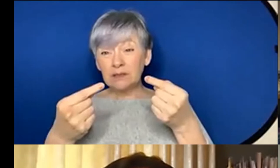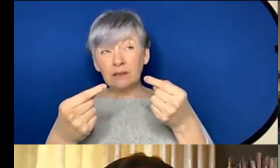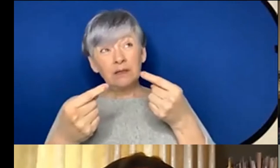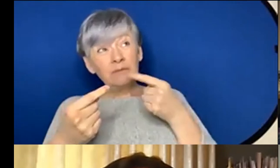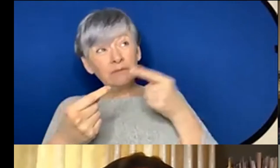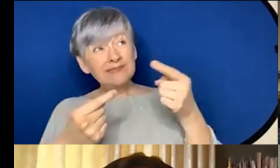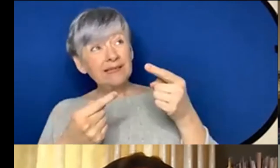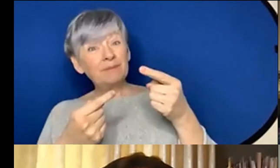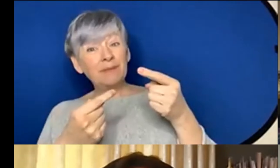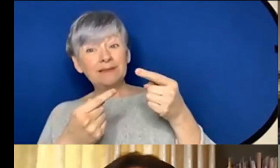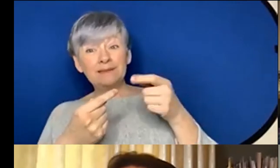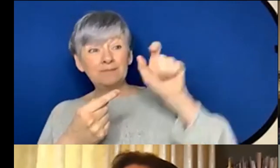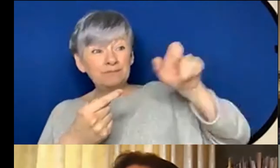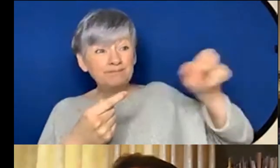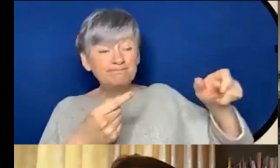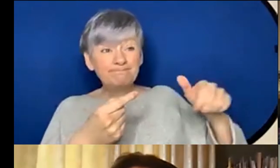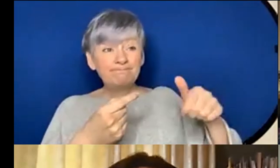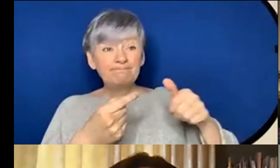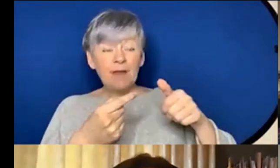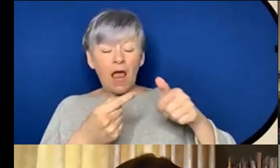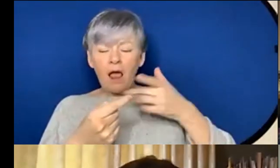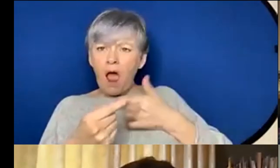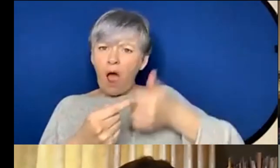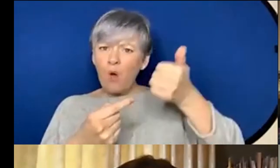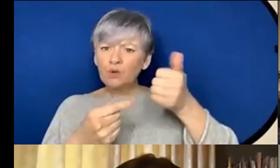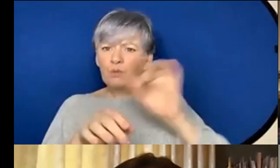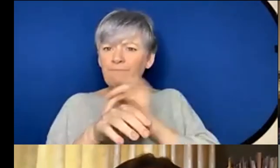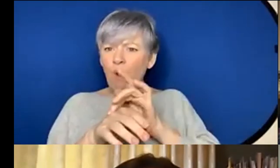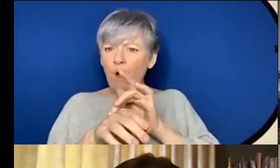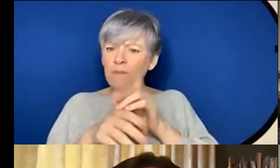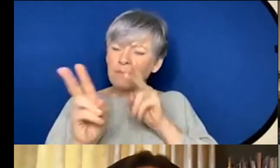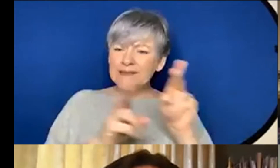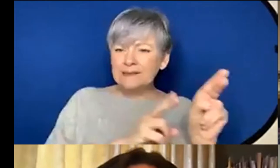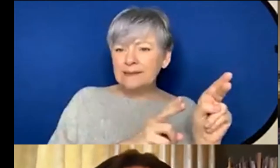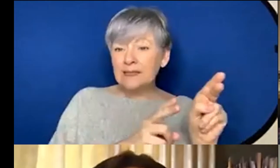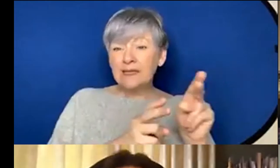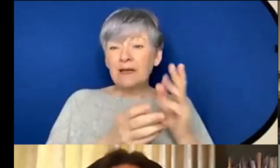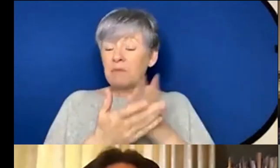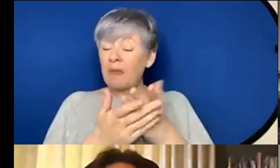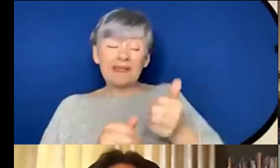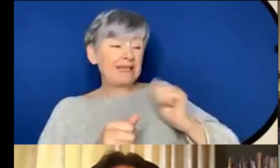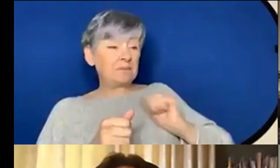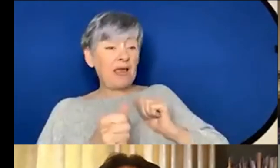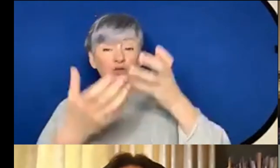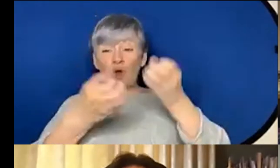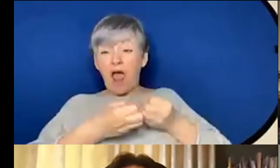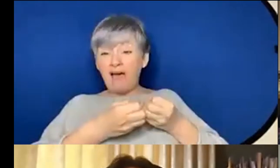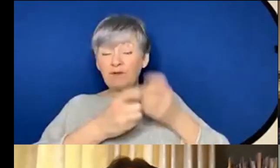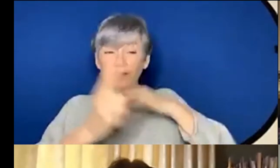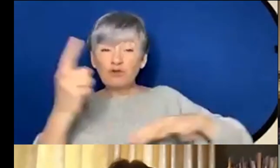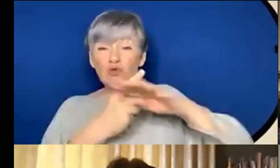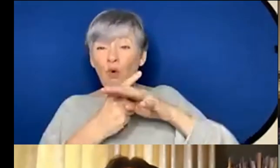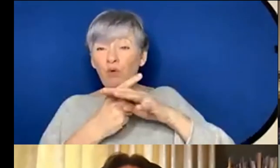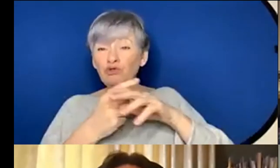help perform the pieces basically and um yeah because I mean they kind of just expect you to have some social skills